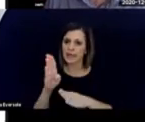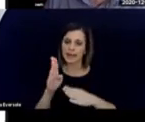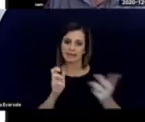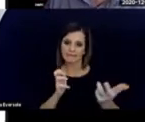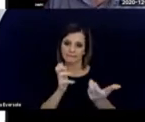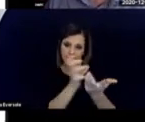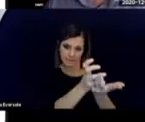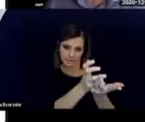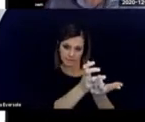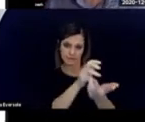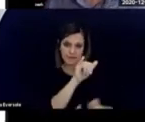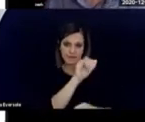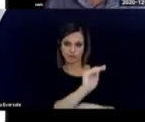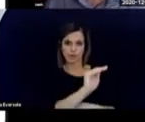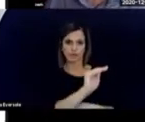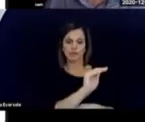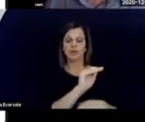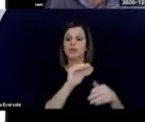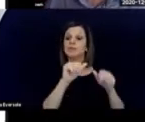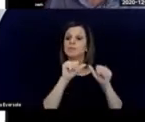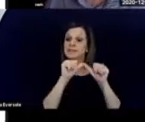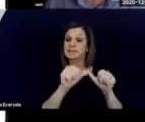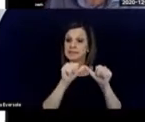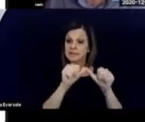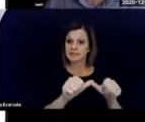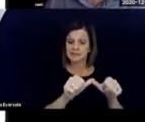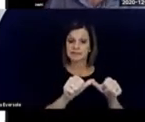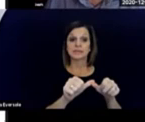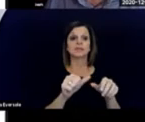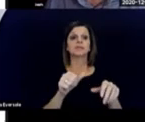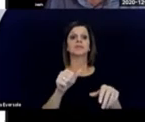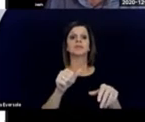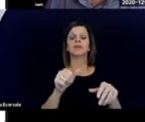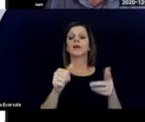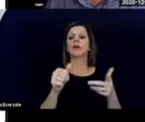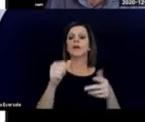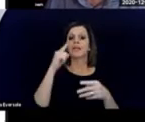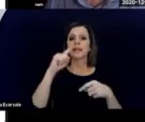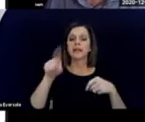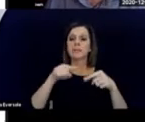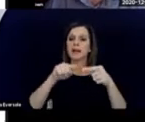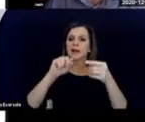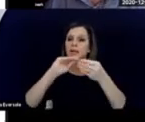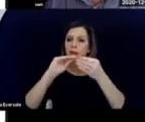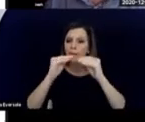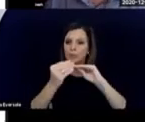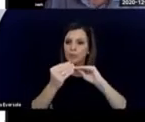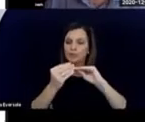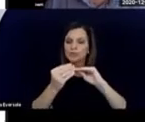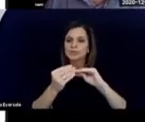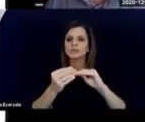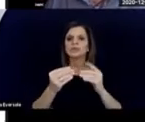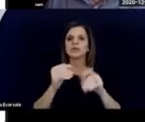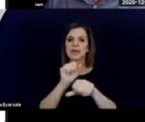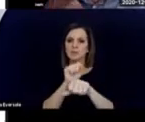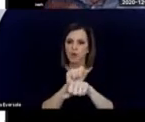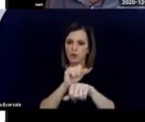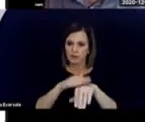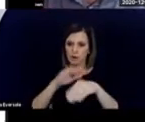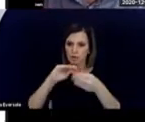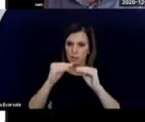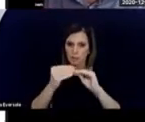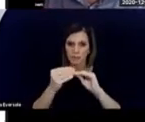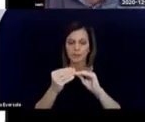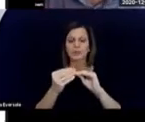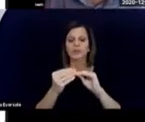of sequences. We need to think about number and working on number. And incidentally, with